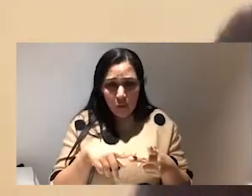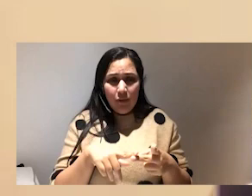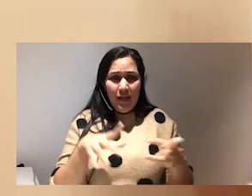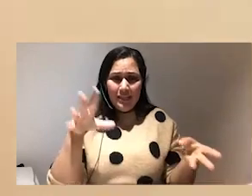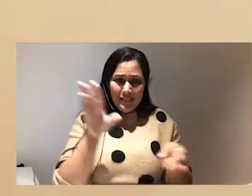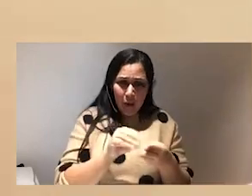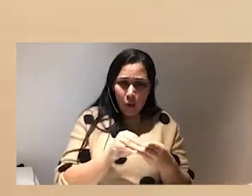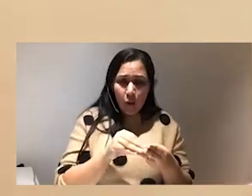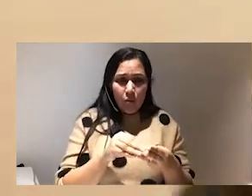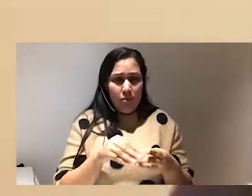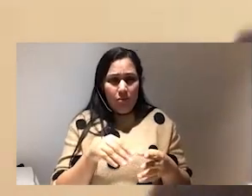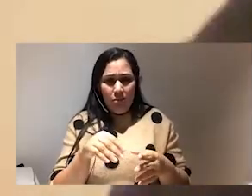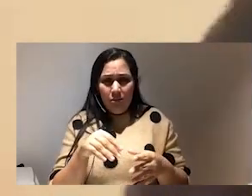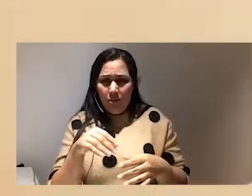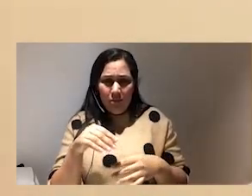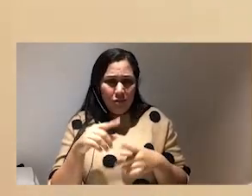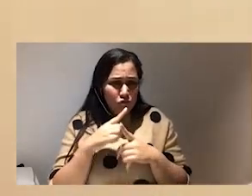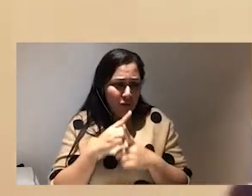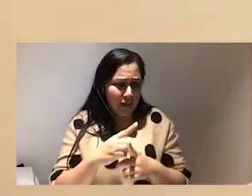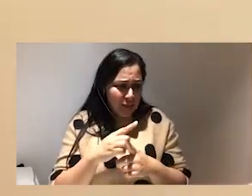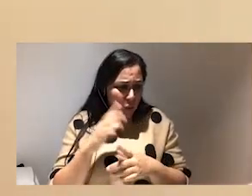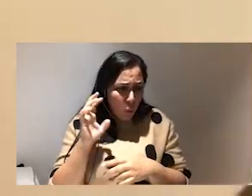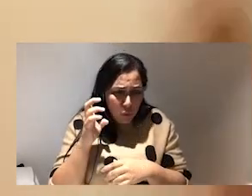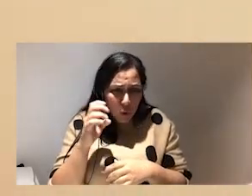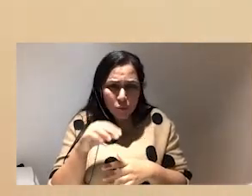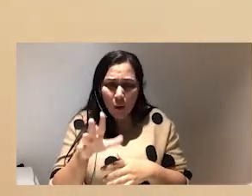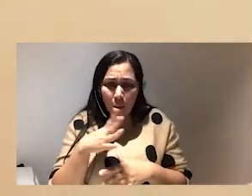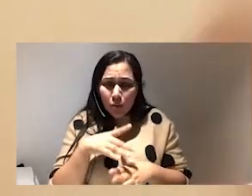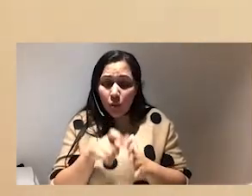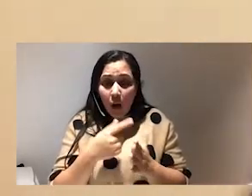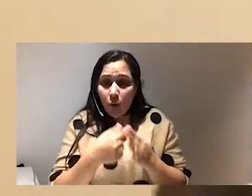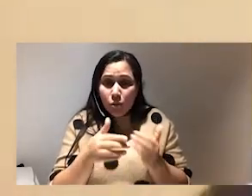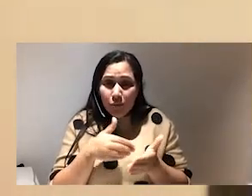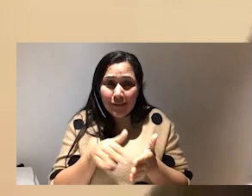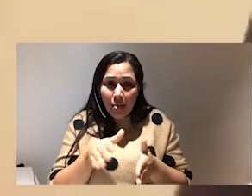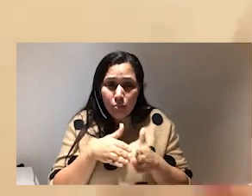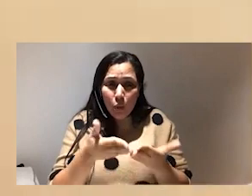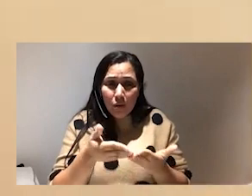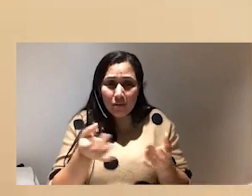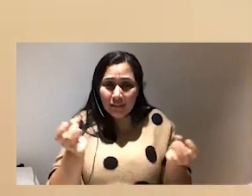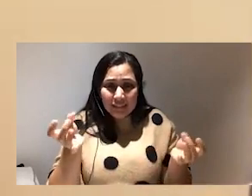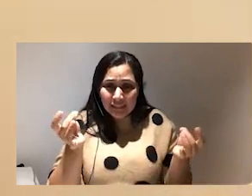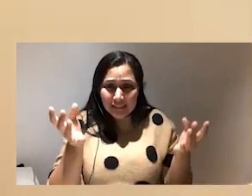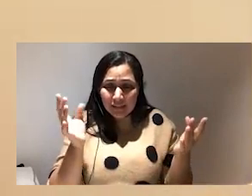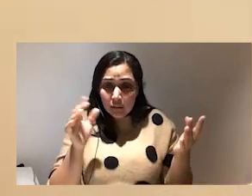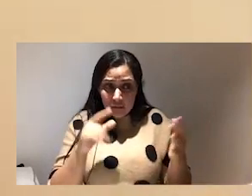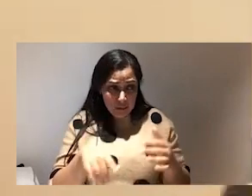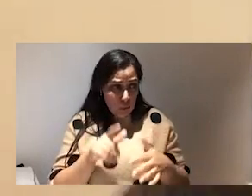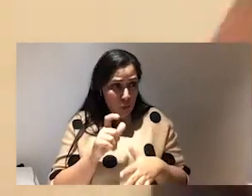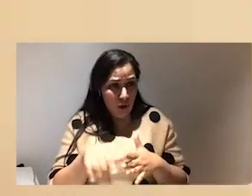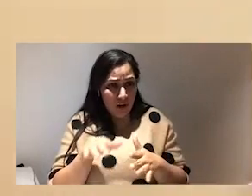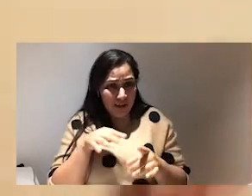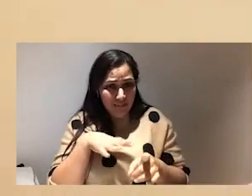save trending audios i said all i want to do is just sell this book and i was like is this what influencers do